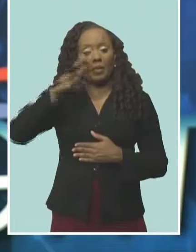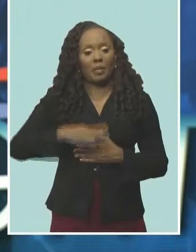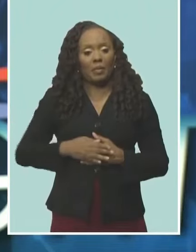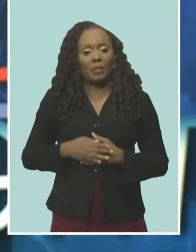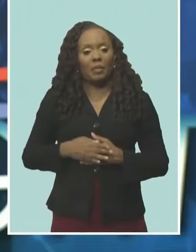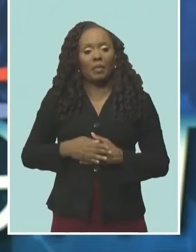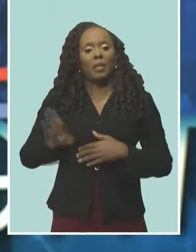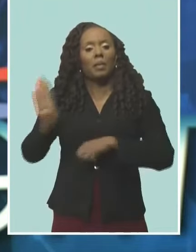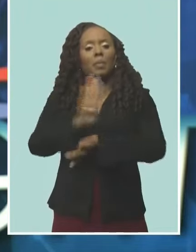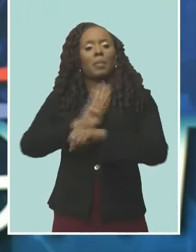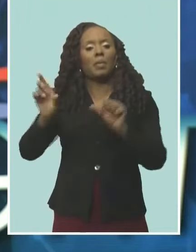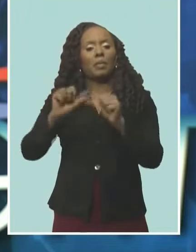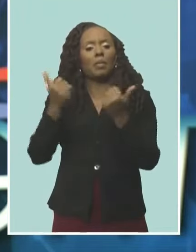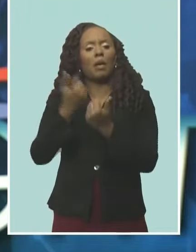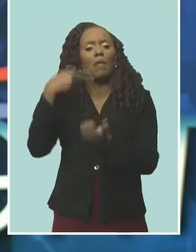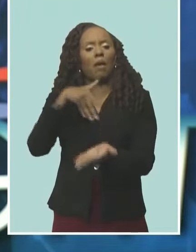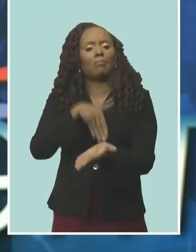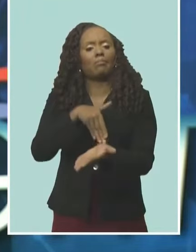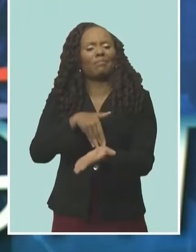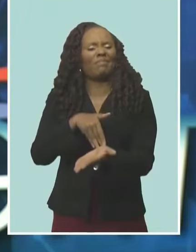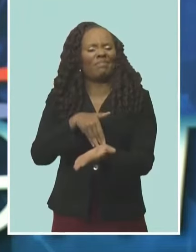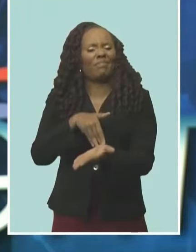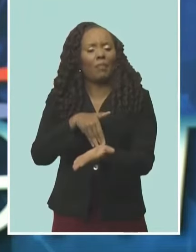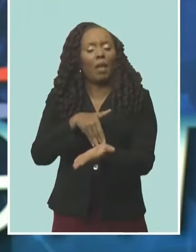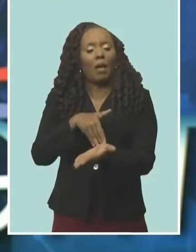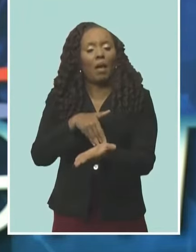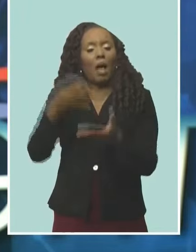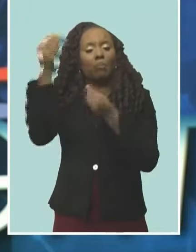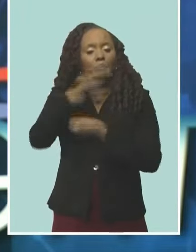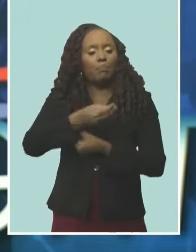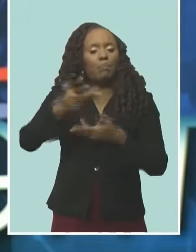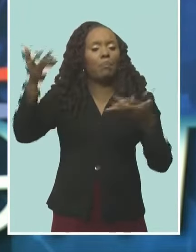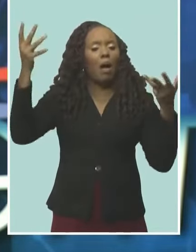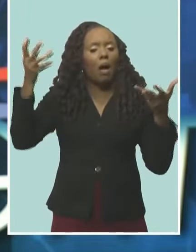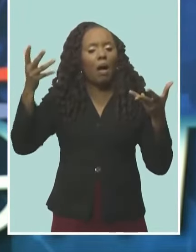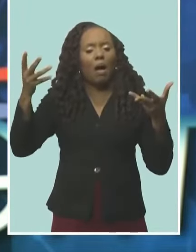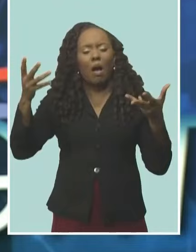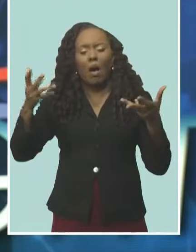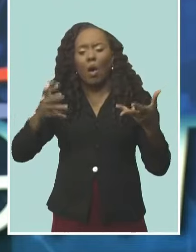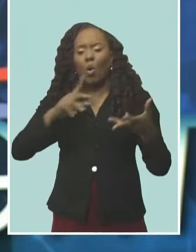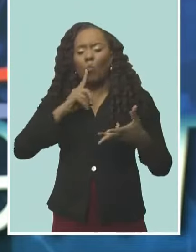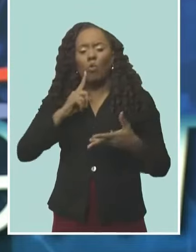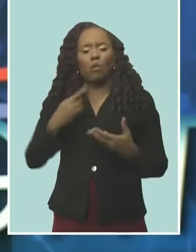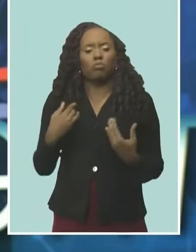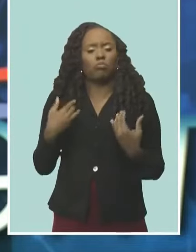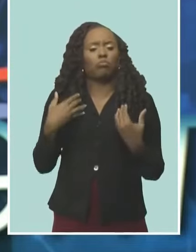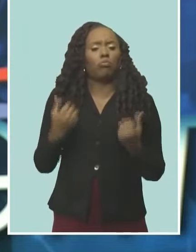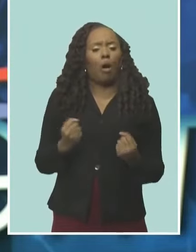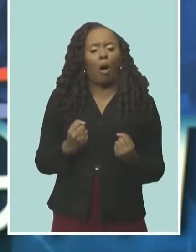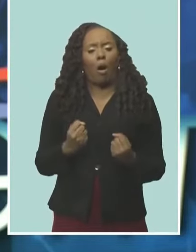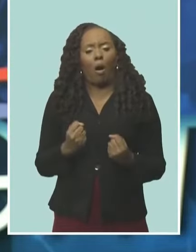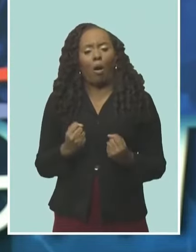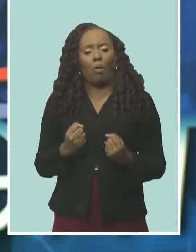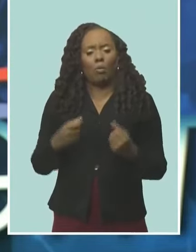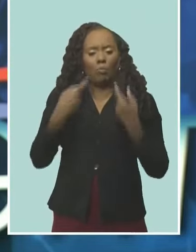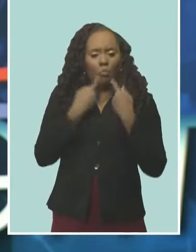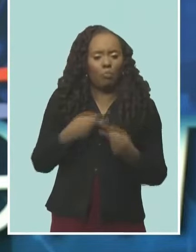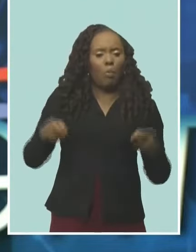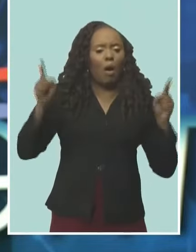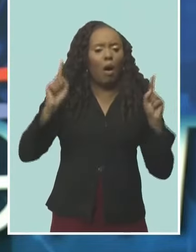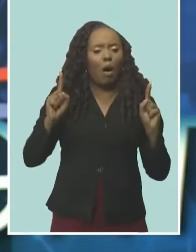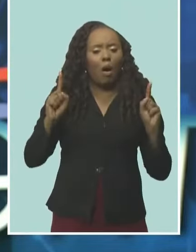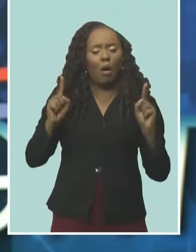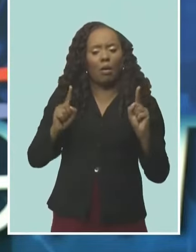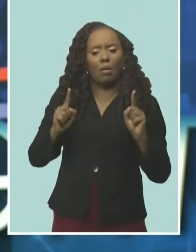After the Barbados Association of Medical Practitioners issued a stinging rebuke of the Queen Elizabeth Hospital's Chief Operations Officer,